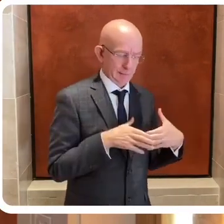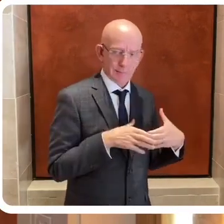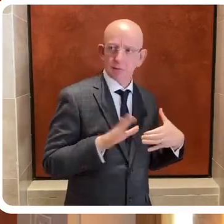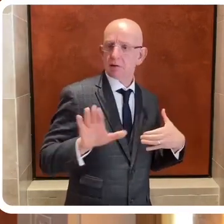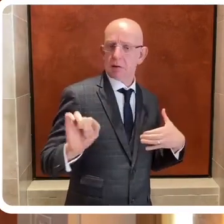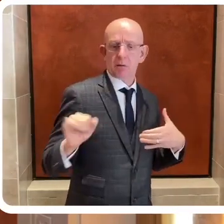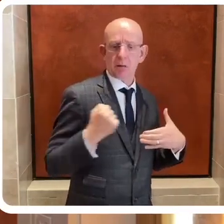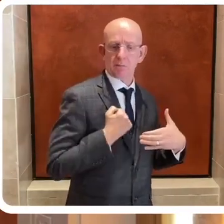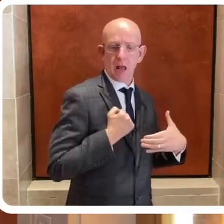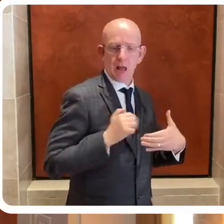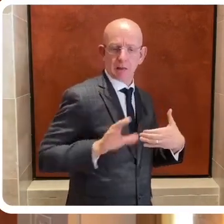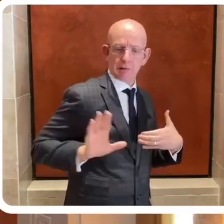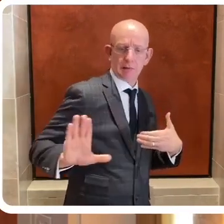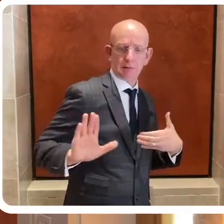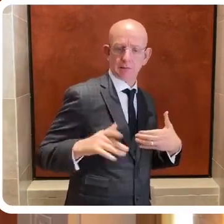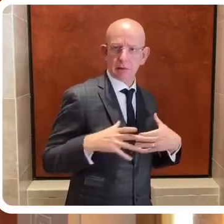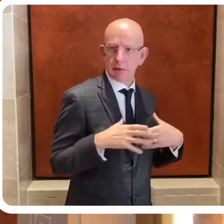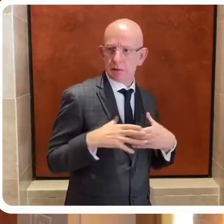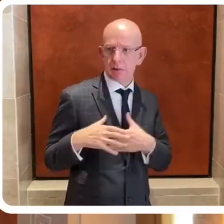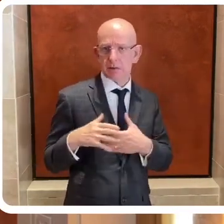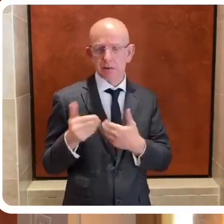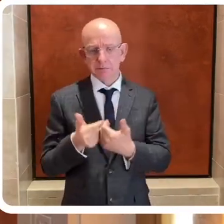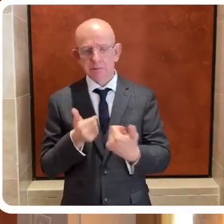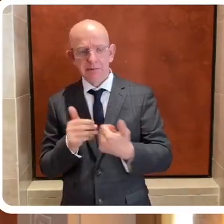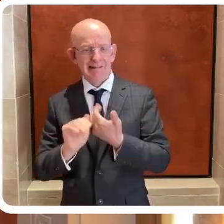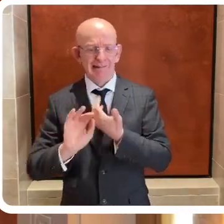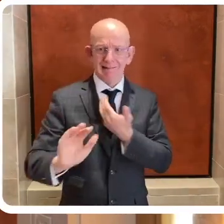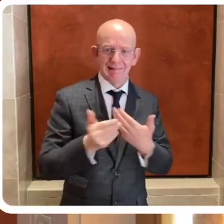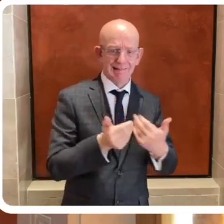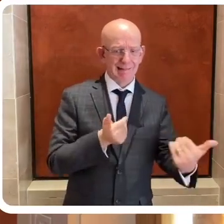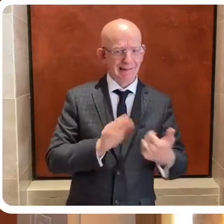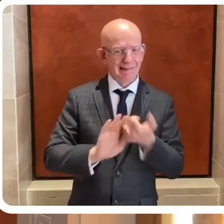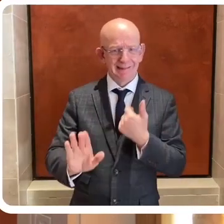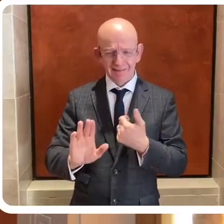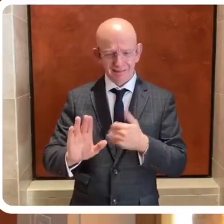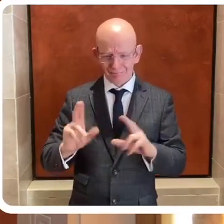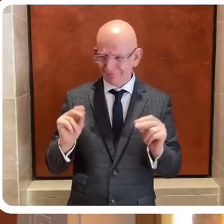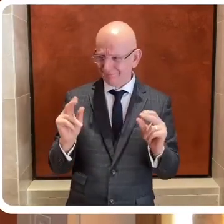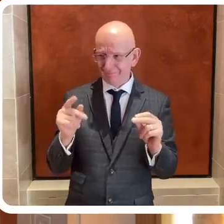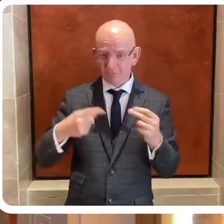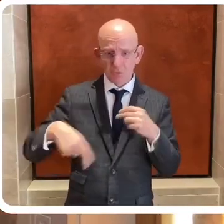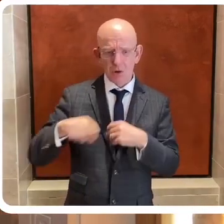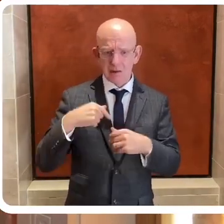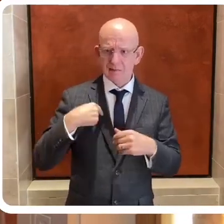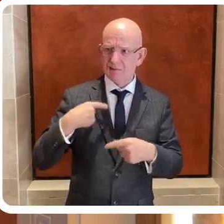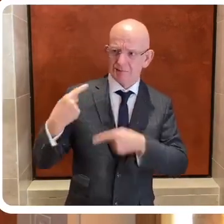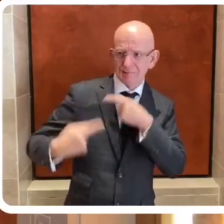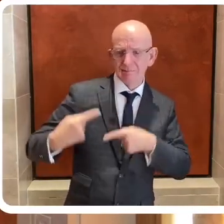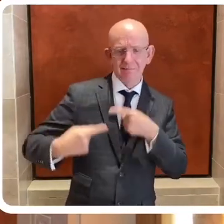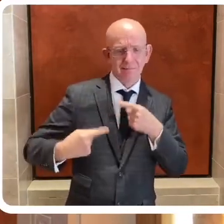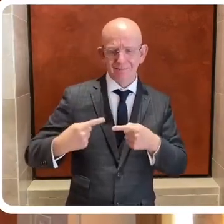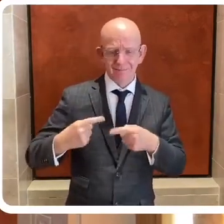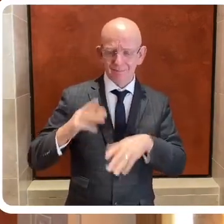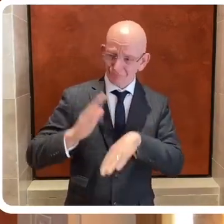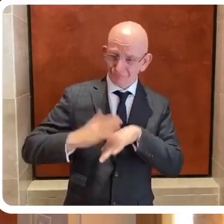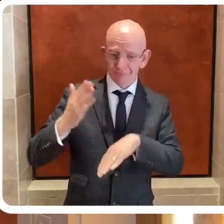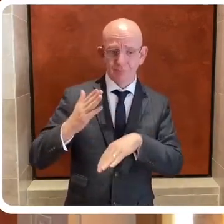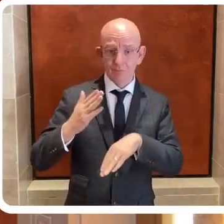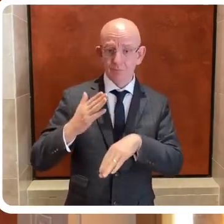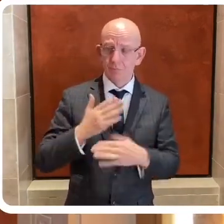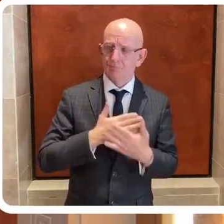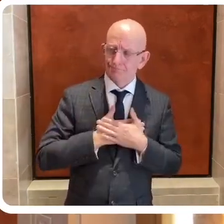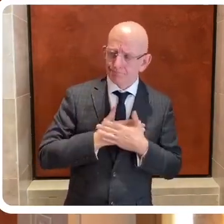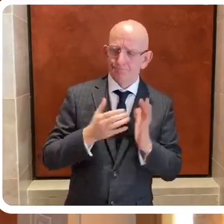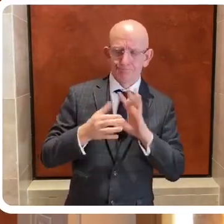at odds with one another. Humanity is currently experiencing an atonal symphony of dovetailing